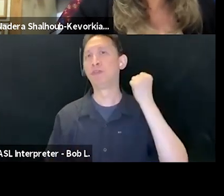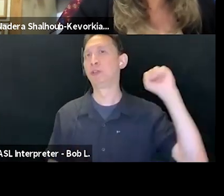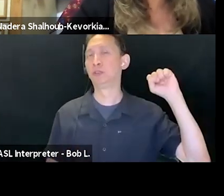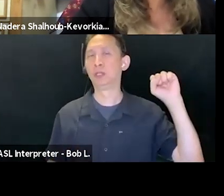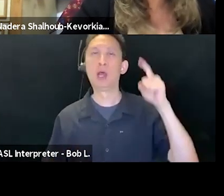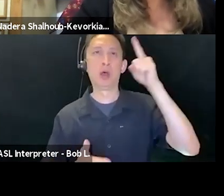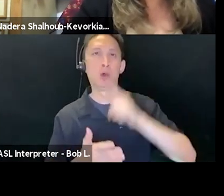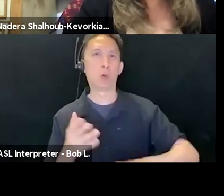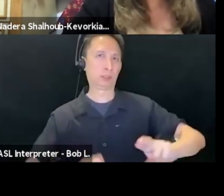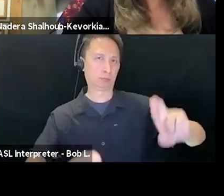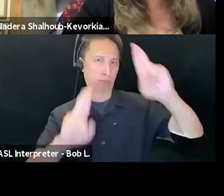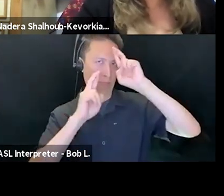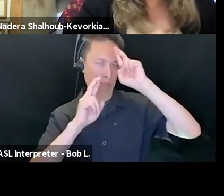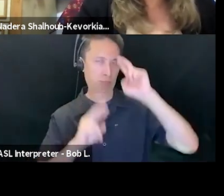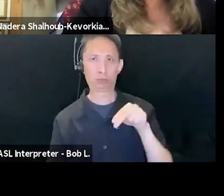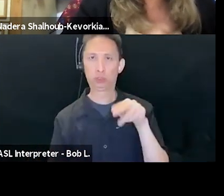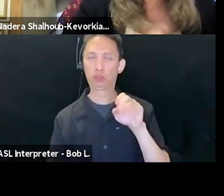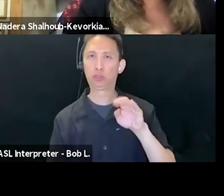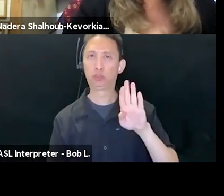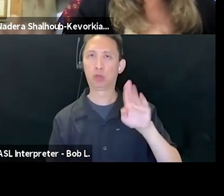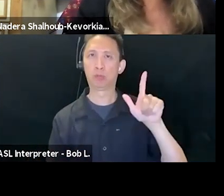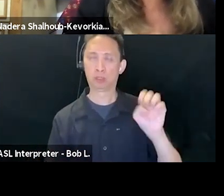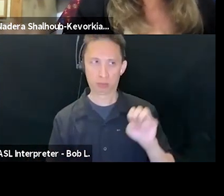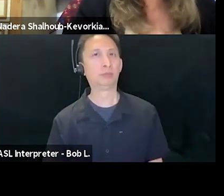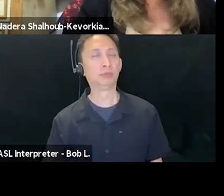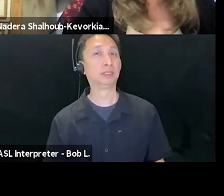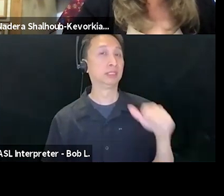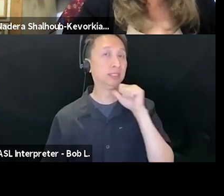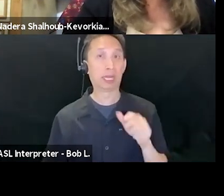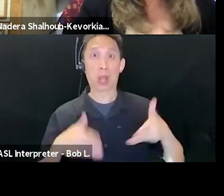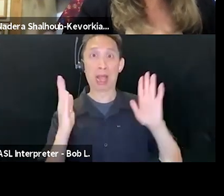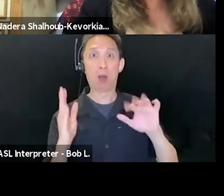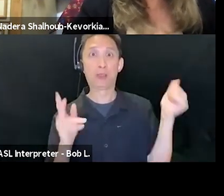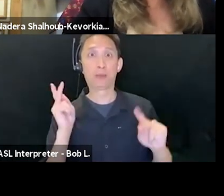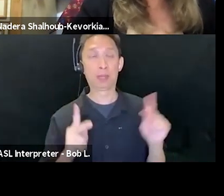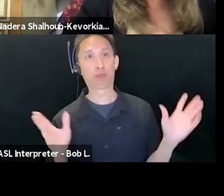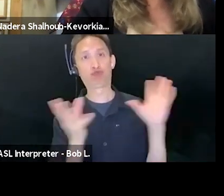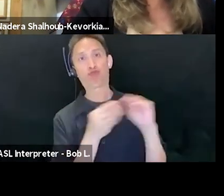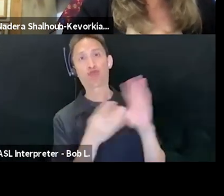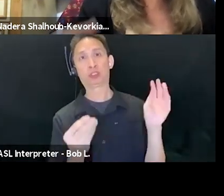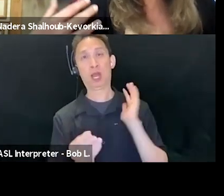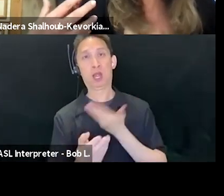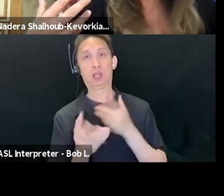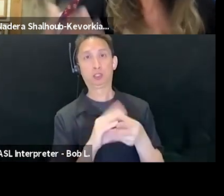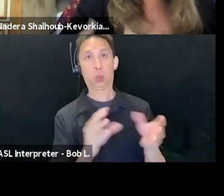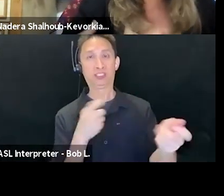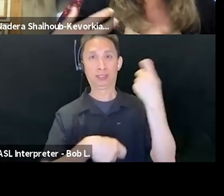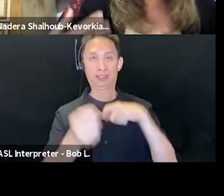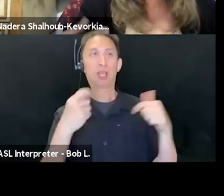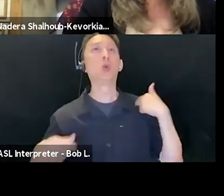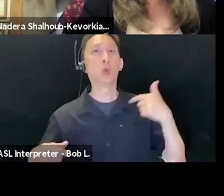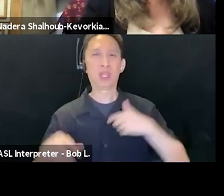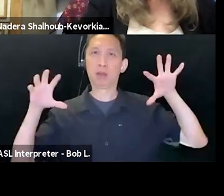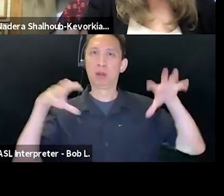known about us. Our refusal to be narrated but rather to narrate ourselves. I do this to invite you to help us form